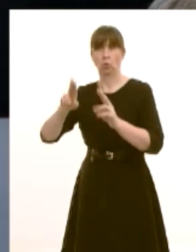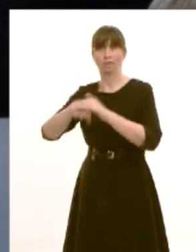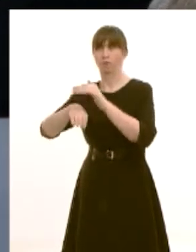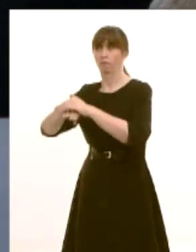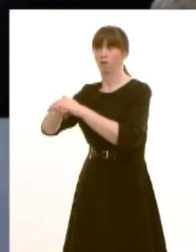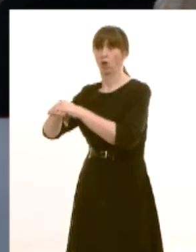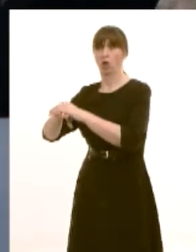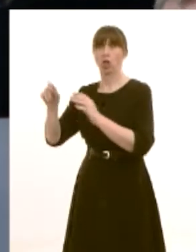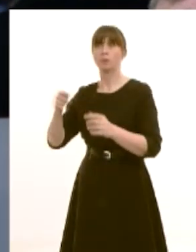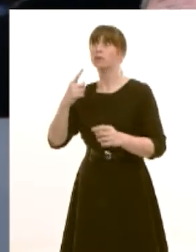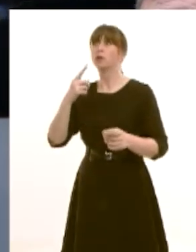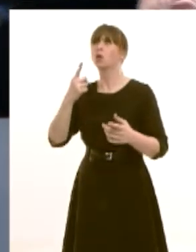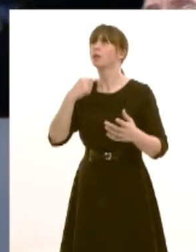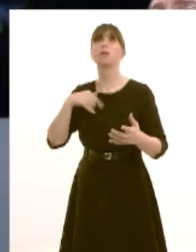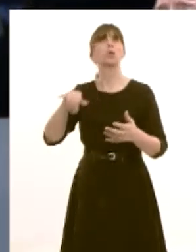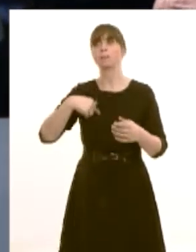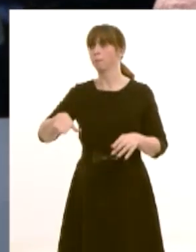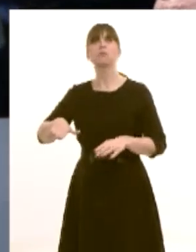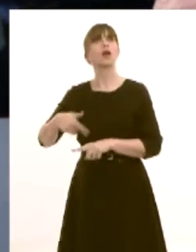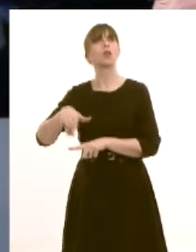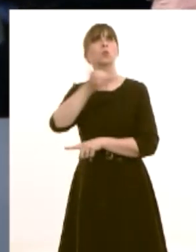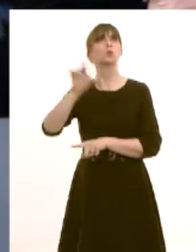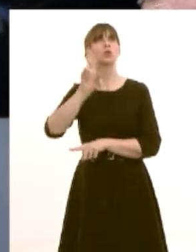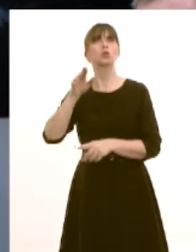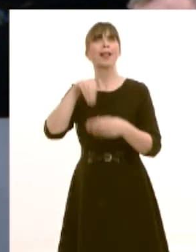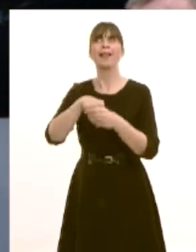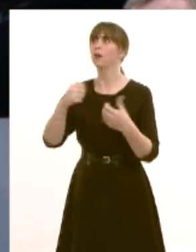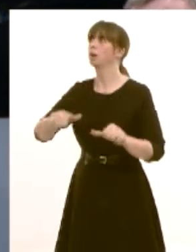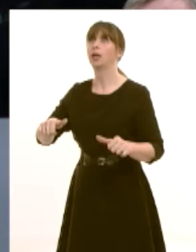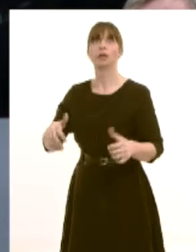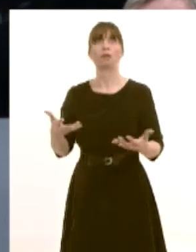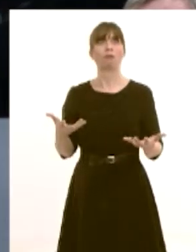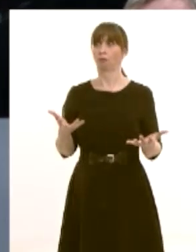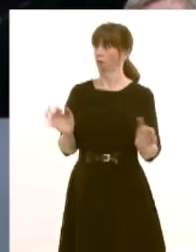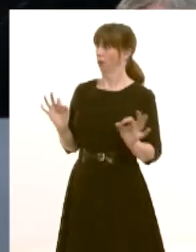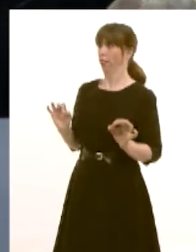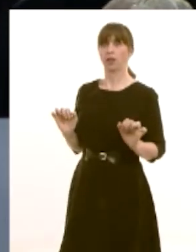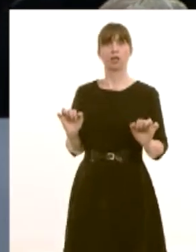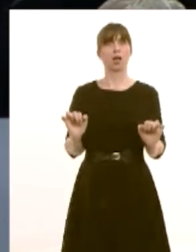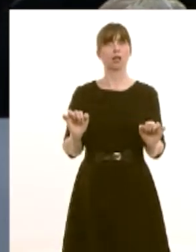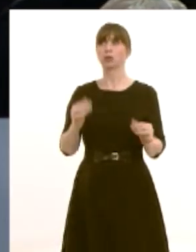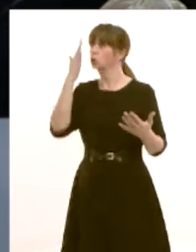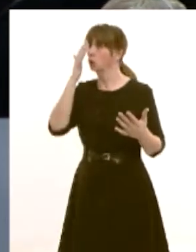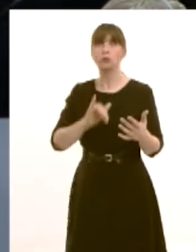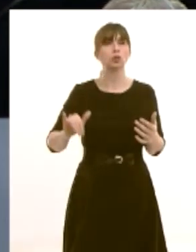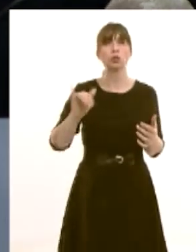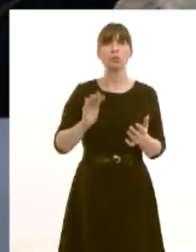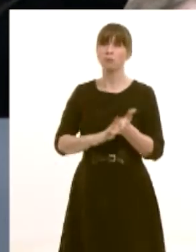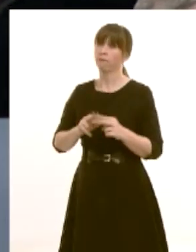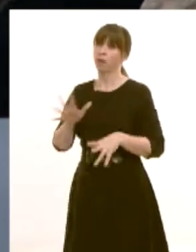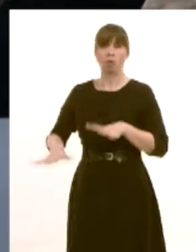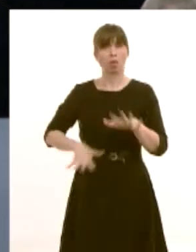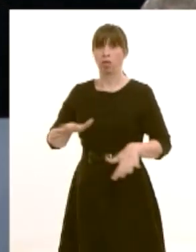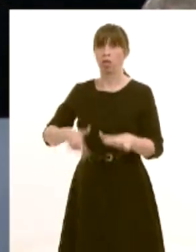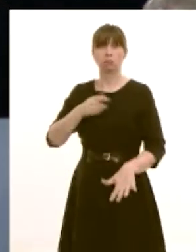supposed to be confirmed many of my constituents children still don't have a place in any secondary school and those parents are understandably